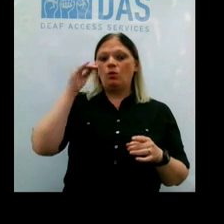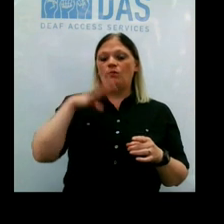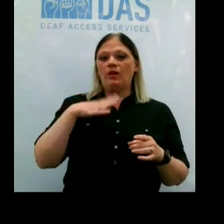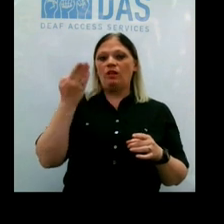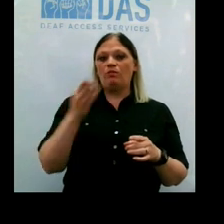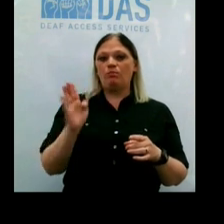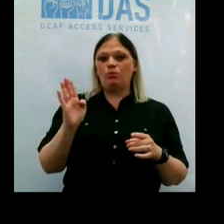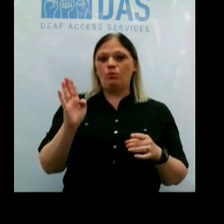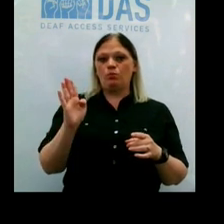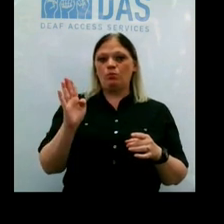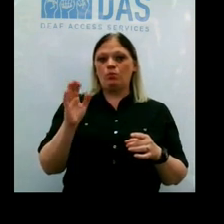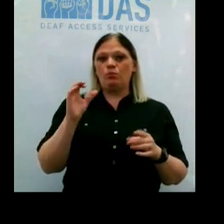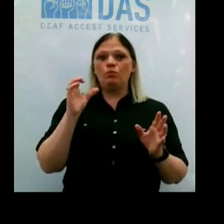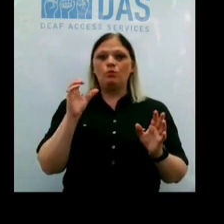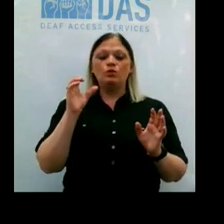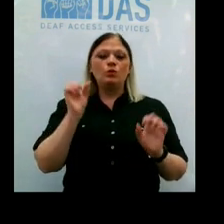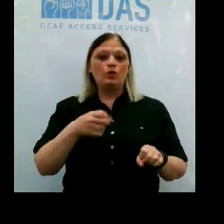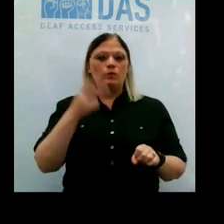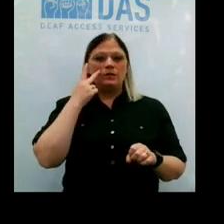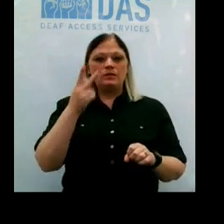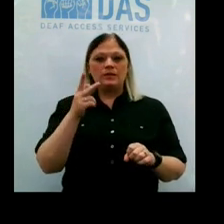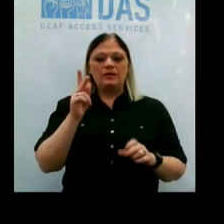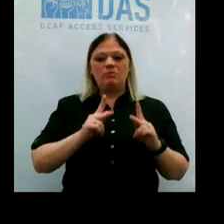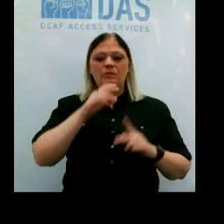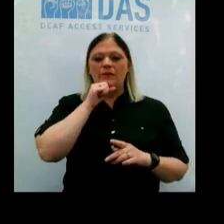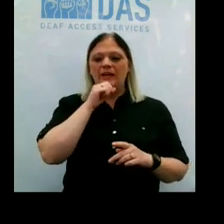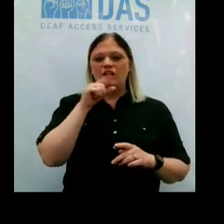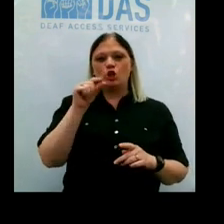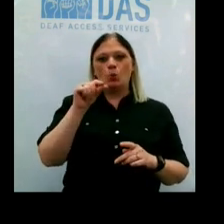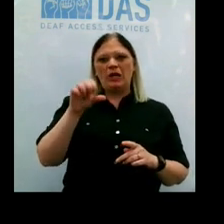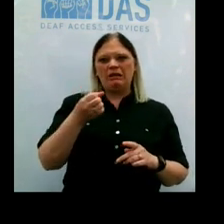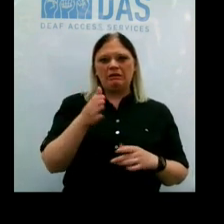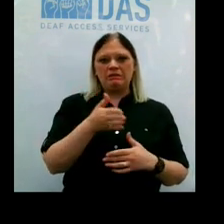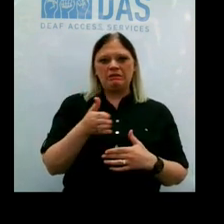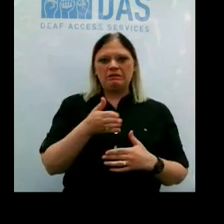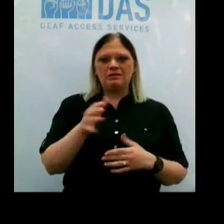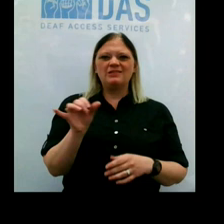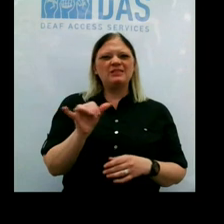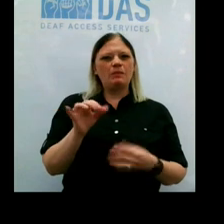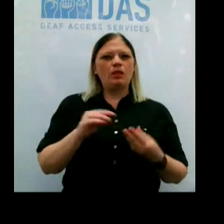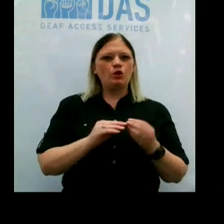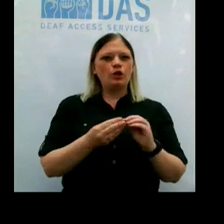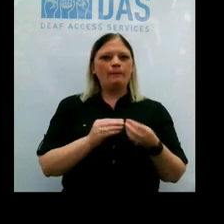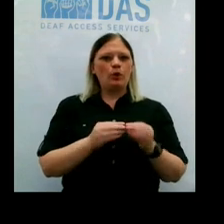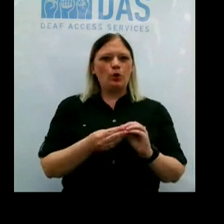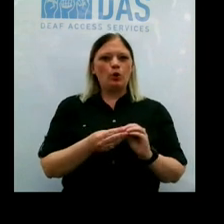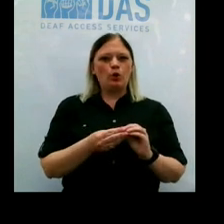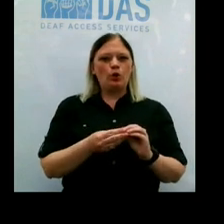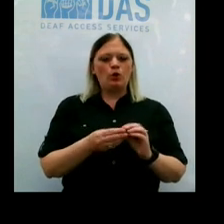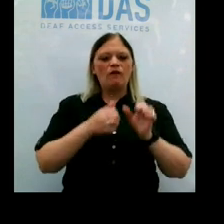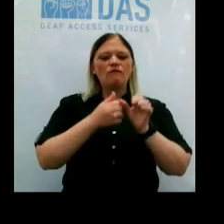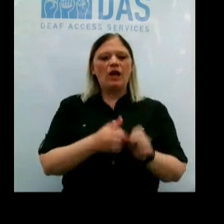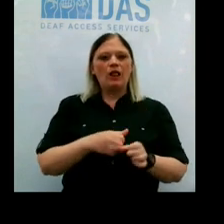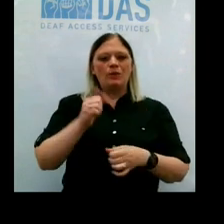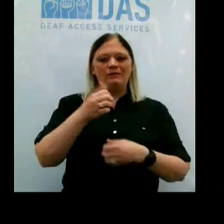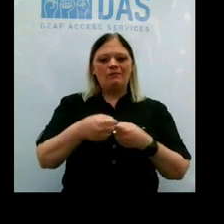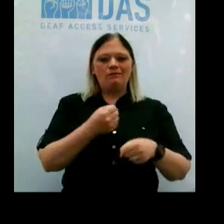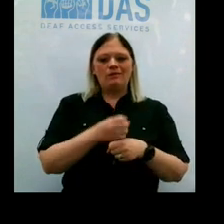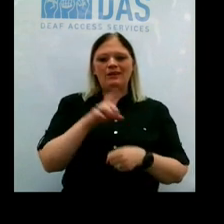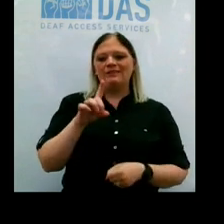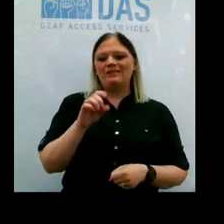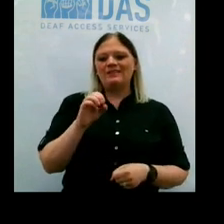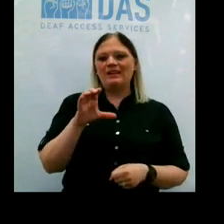starting in the decade of the people in their 20s, you know, we have pretty similar numbers by decade. And also